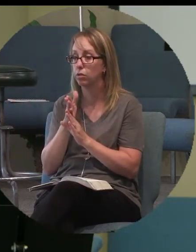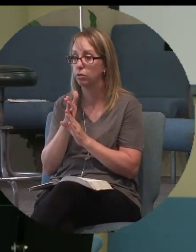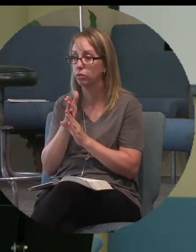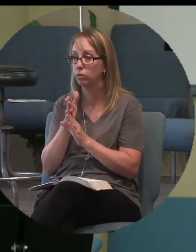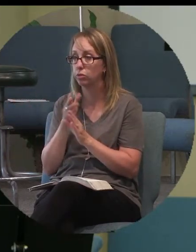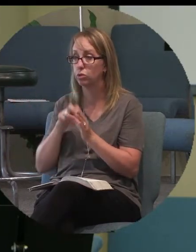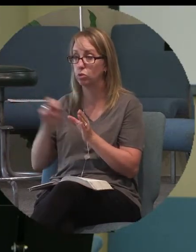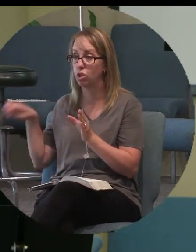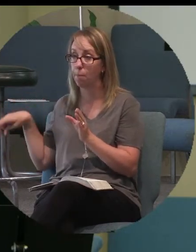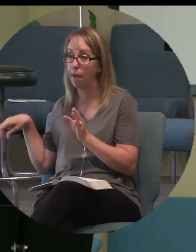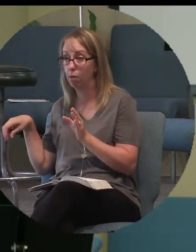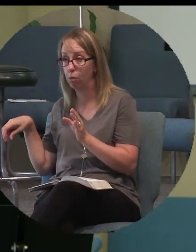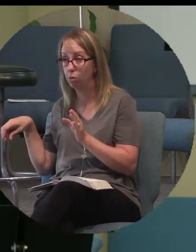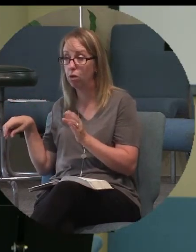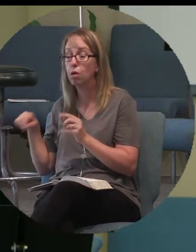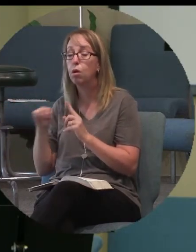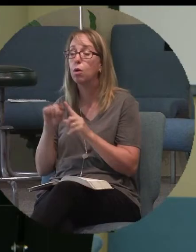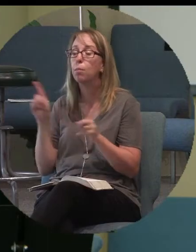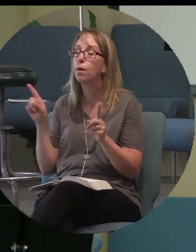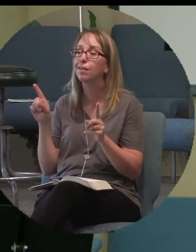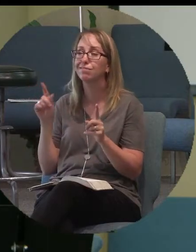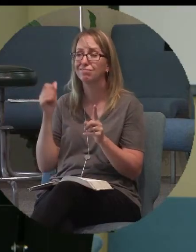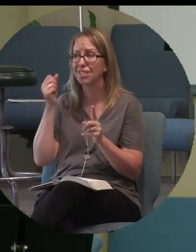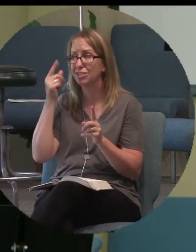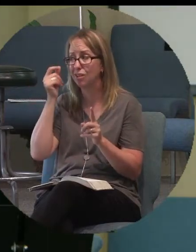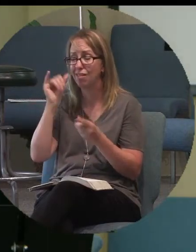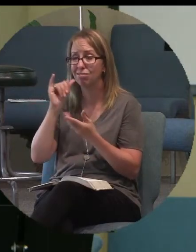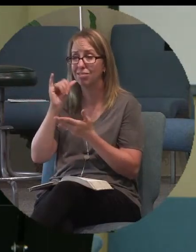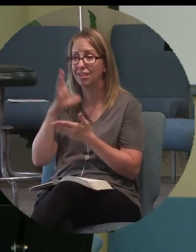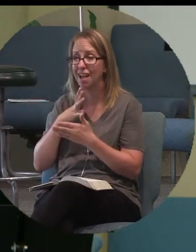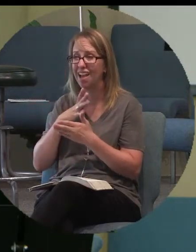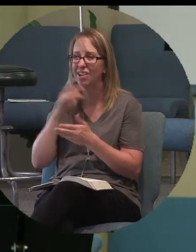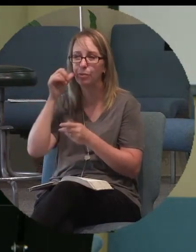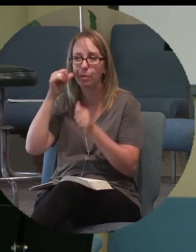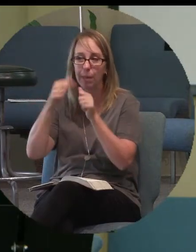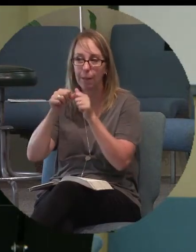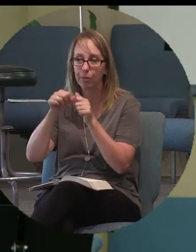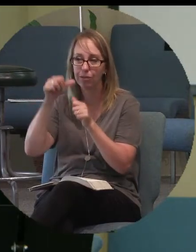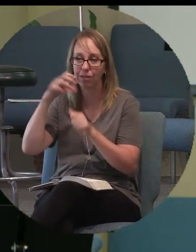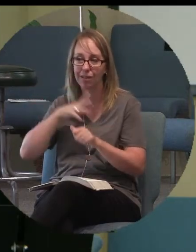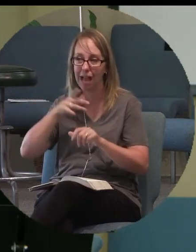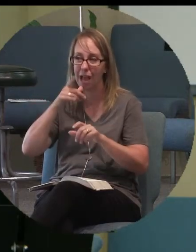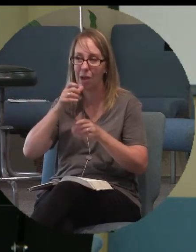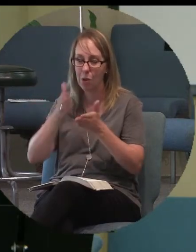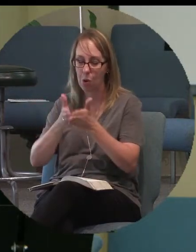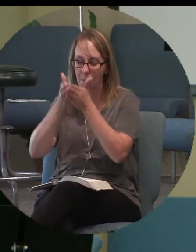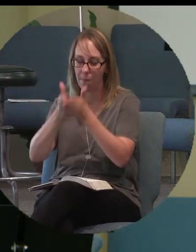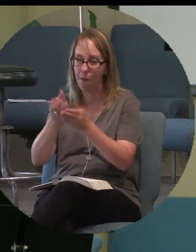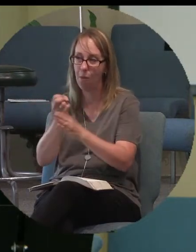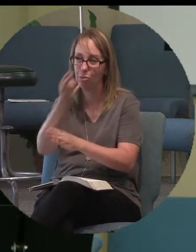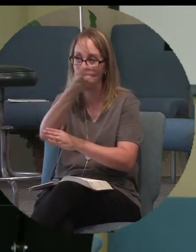but the guy that was thrown overboard, remember him? Jonah.